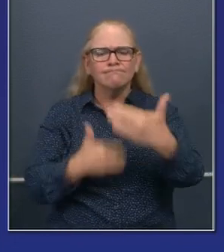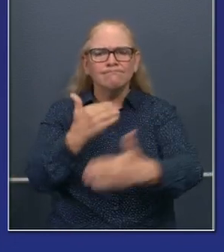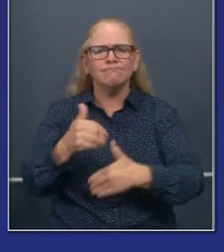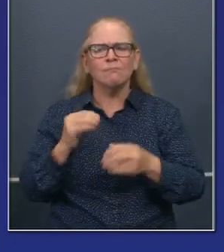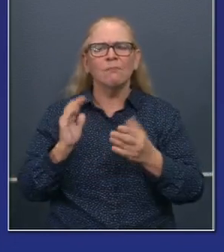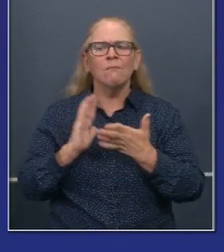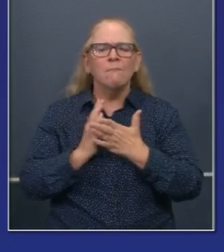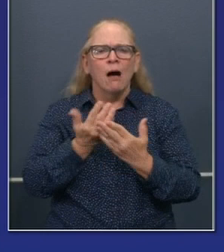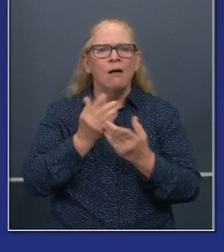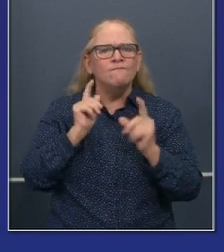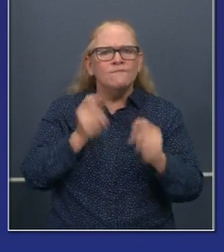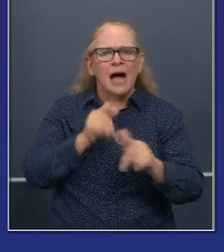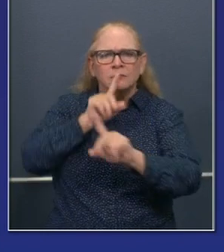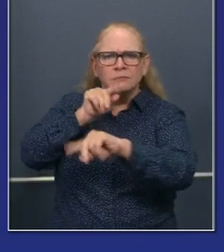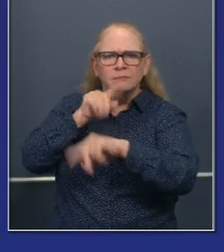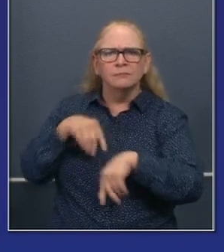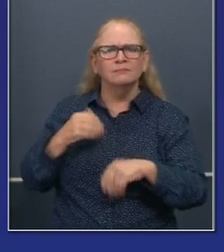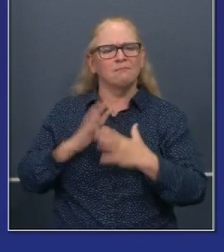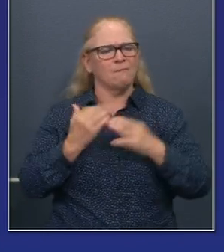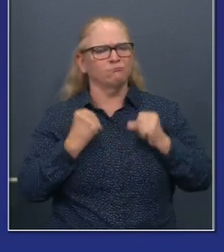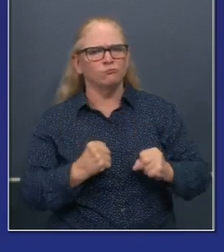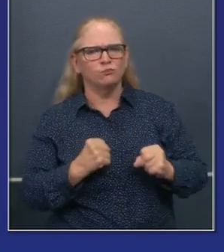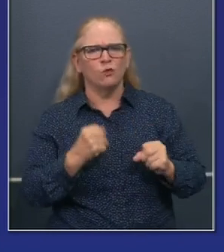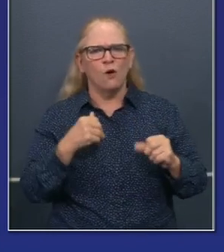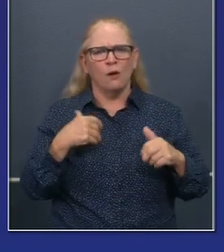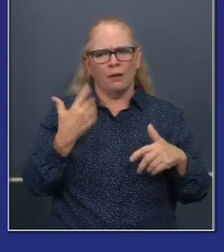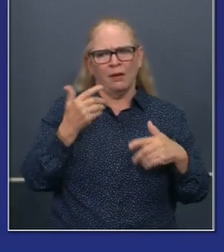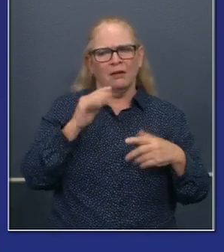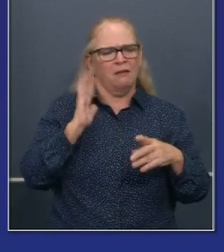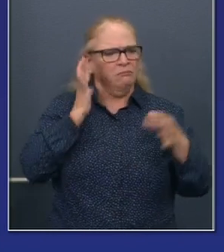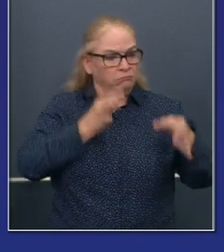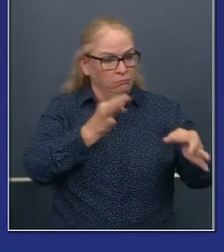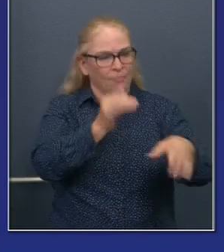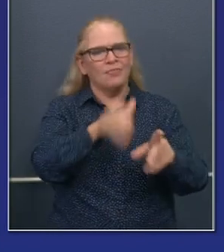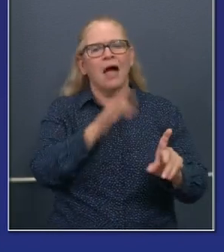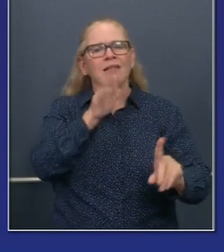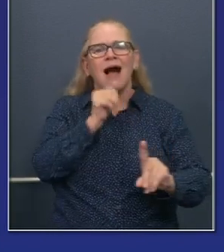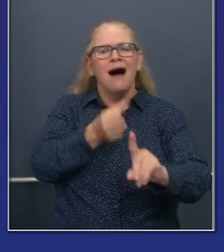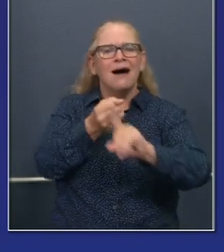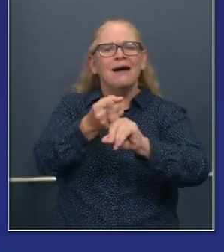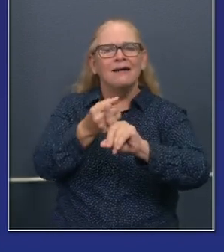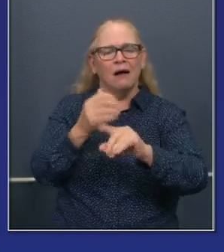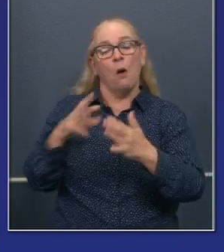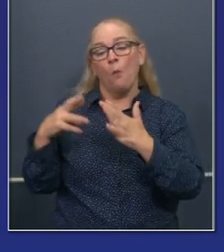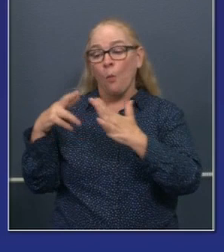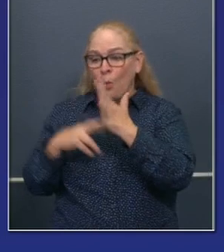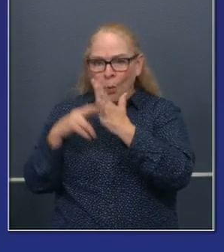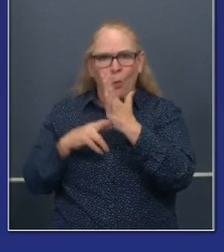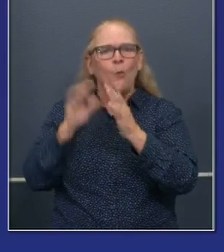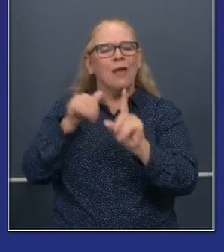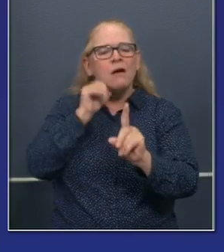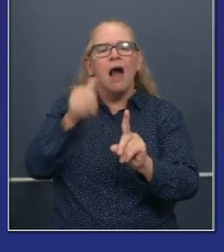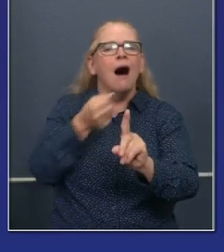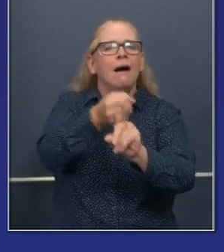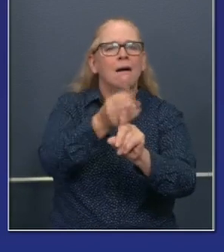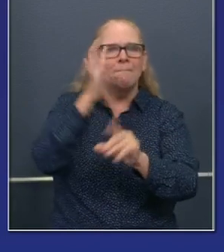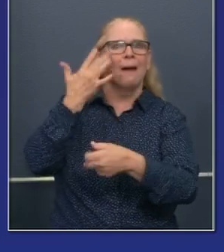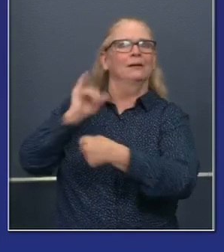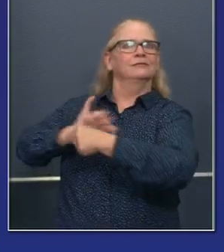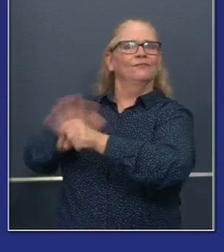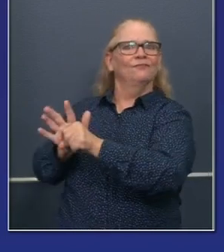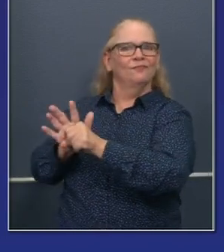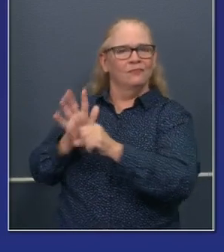resilient in our rulemaking and our approaches to economic growth and economic security. Any strategy also should be focused